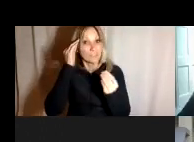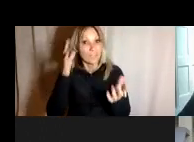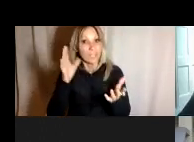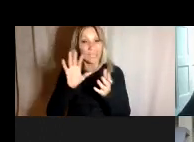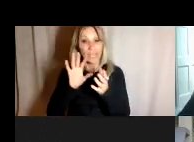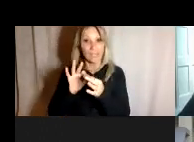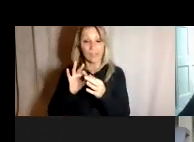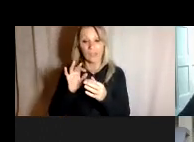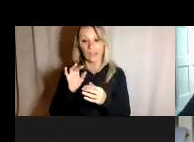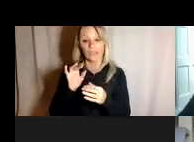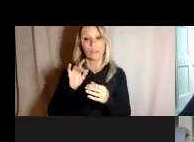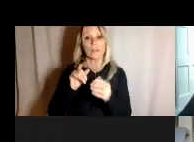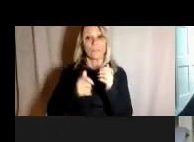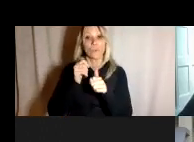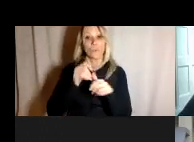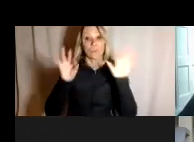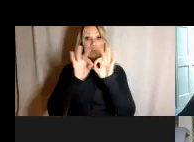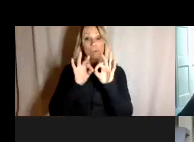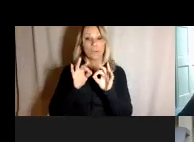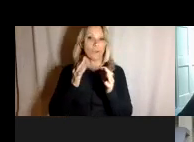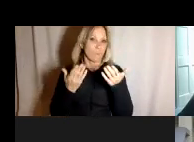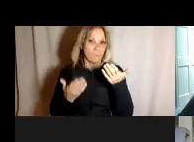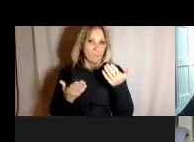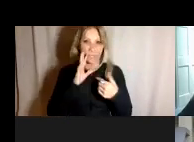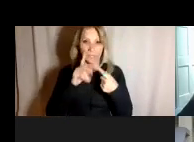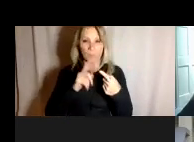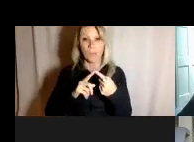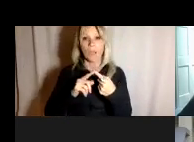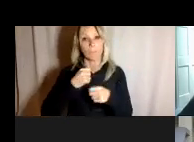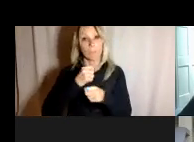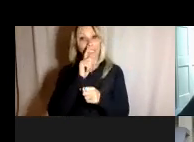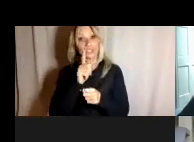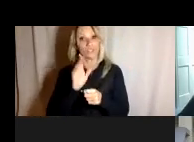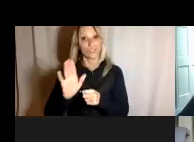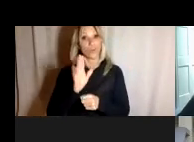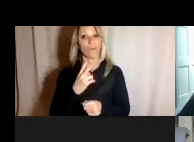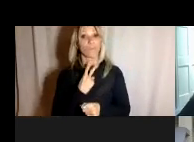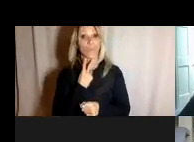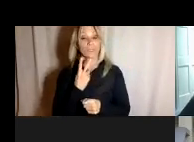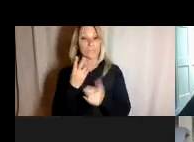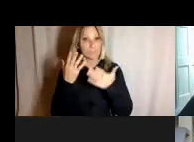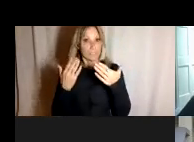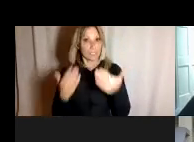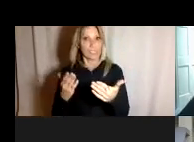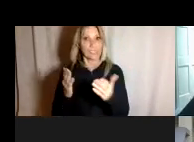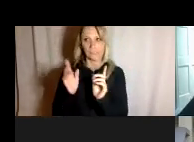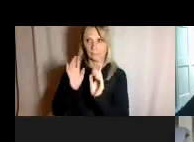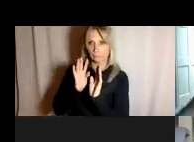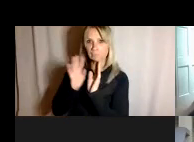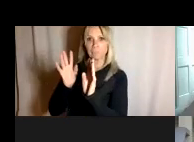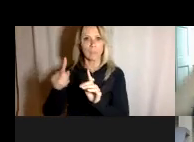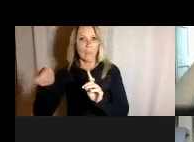most importantly maybe we're going to talk about ensuring that your voice is heard during that meeting and ensuring that your child's voice is heard